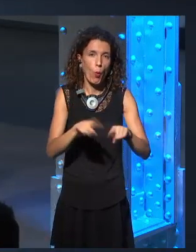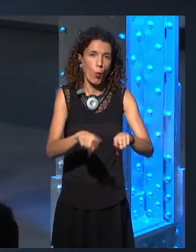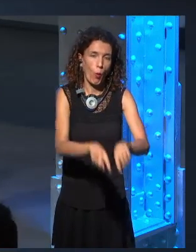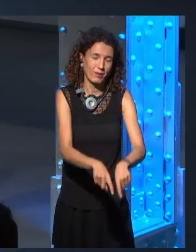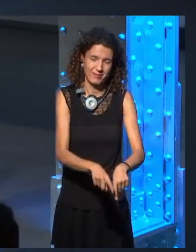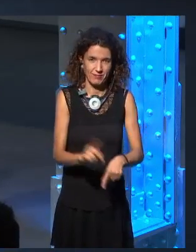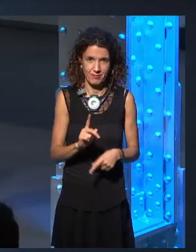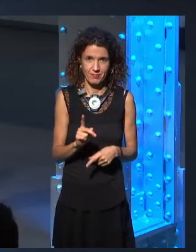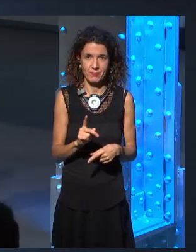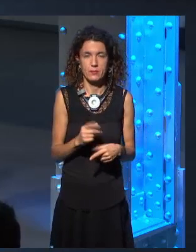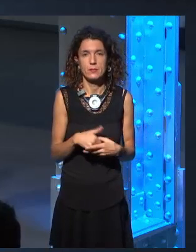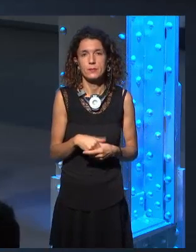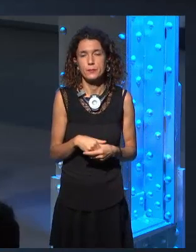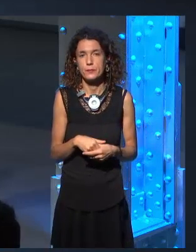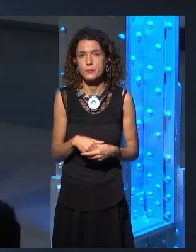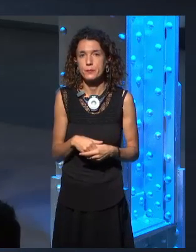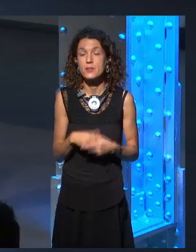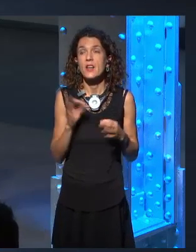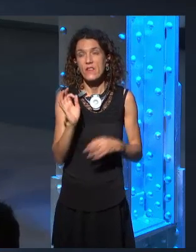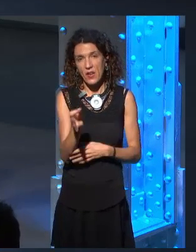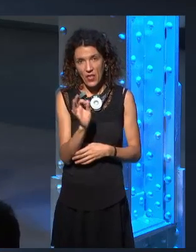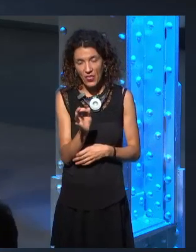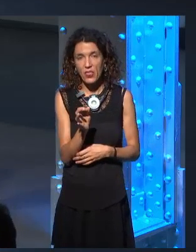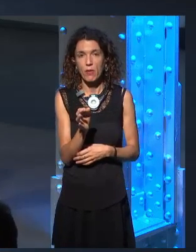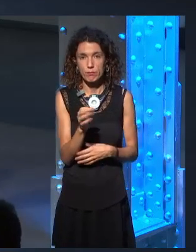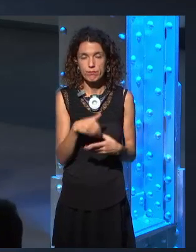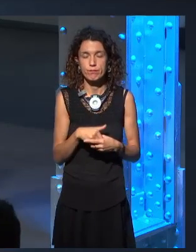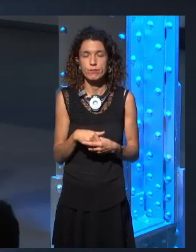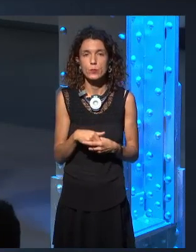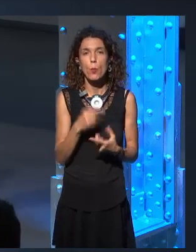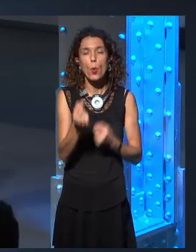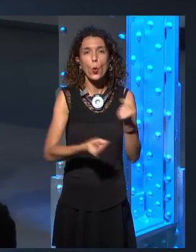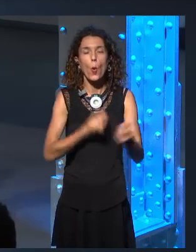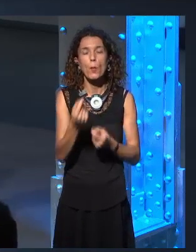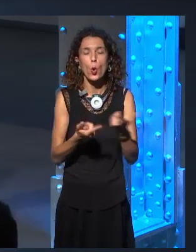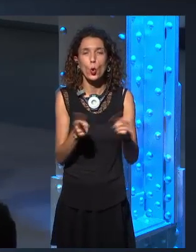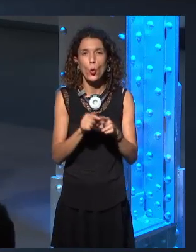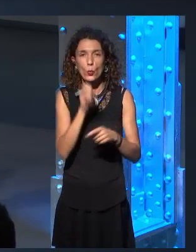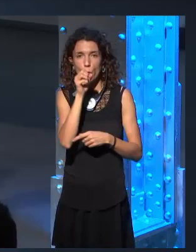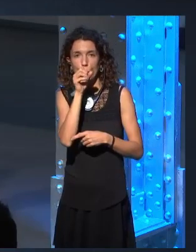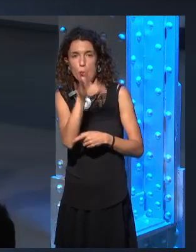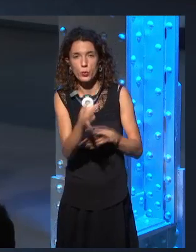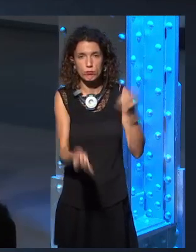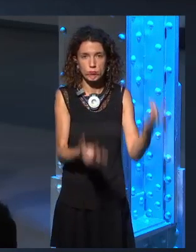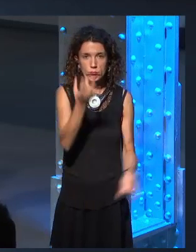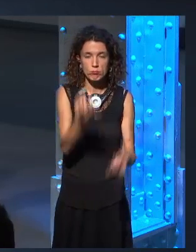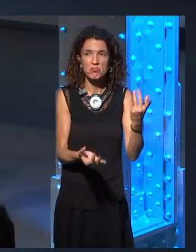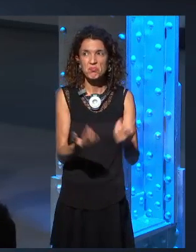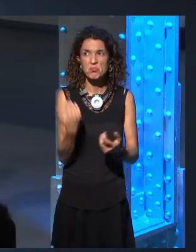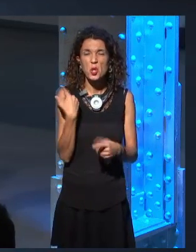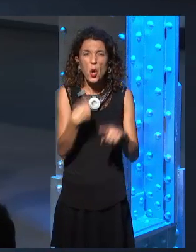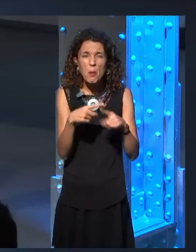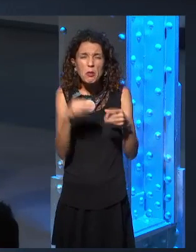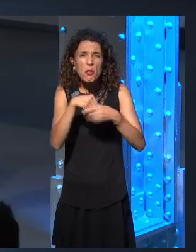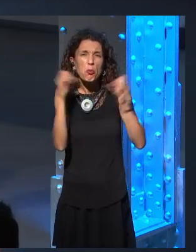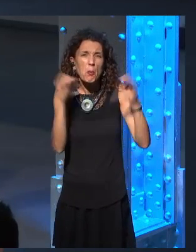but in between a lot of it is just not particularly magical, but that he, his intention all along was magic become more and